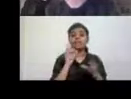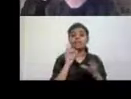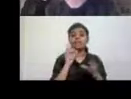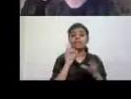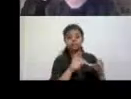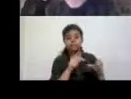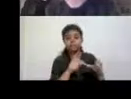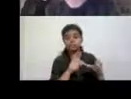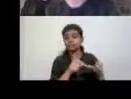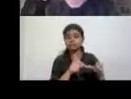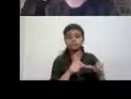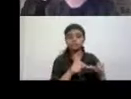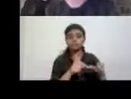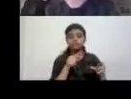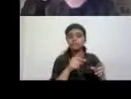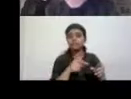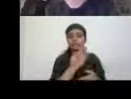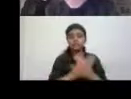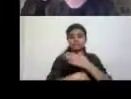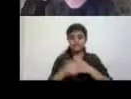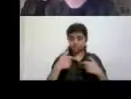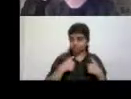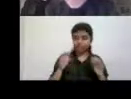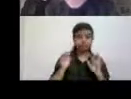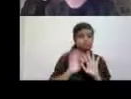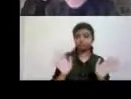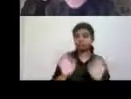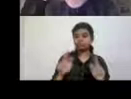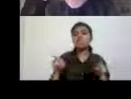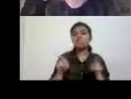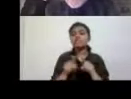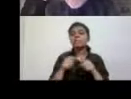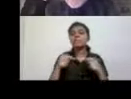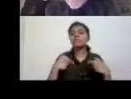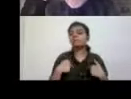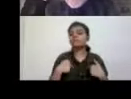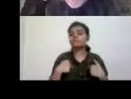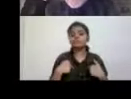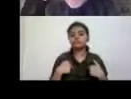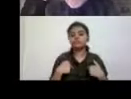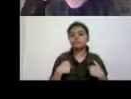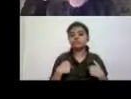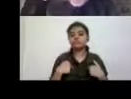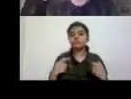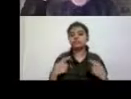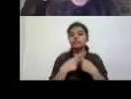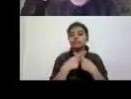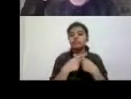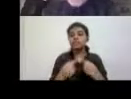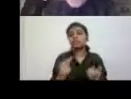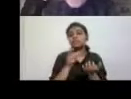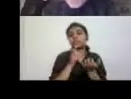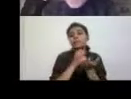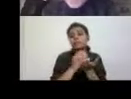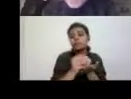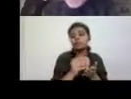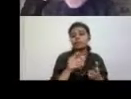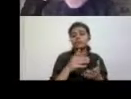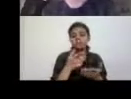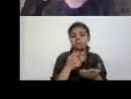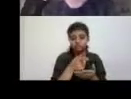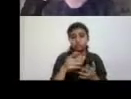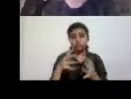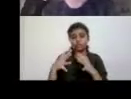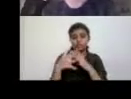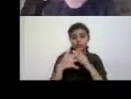did not see themselves as disabled. Uh, they saw themselves and they, and as, as a linguistic minority, um, in the U S